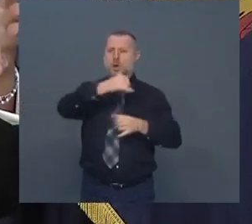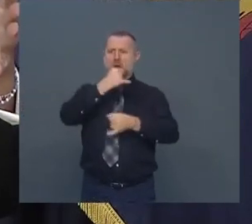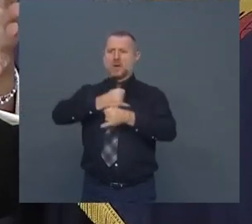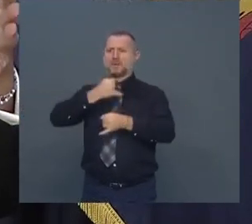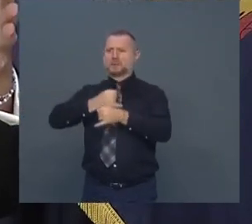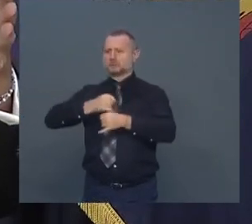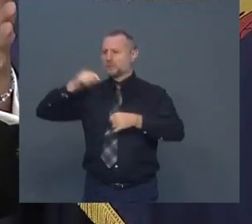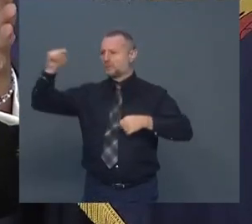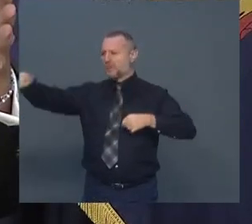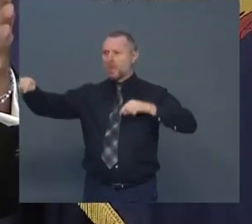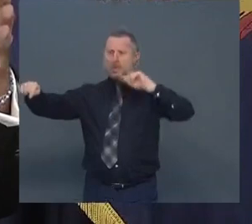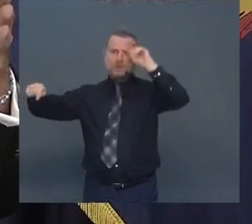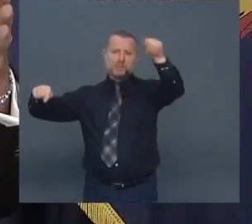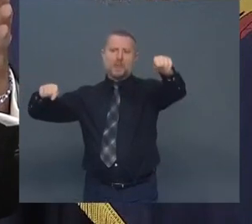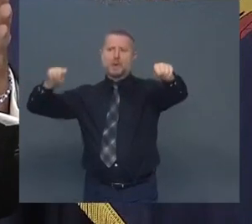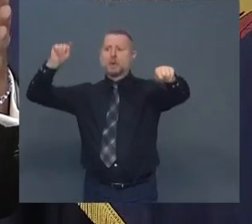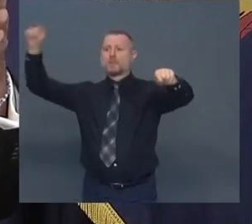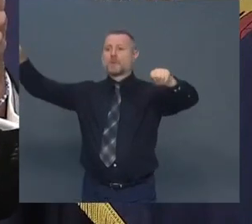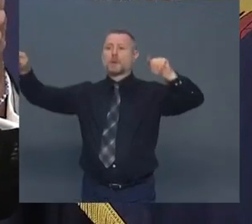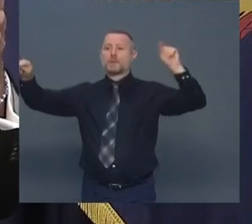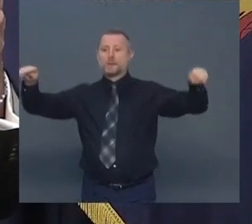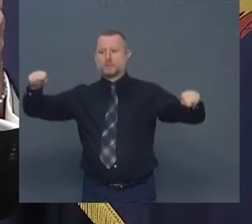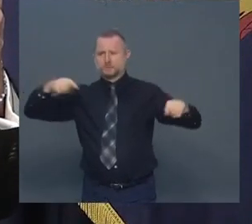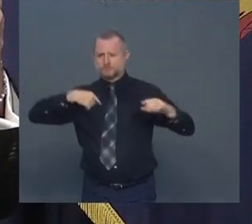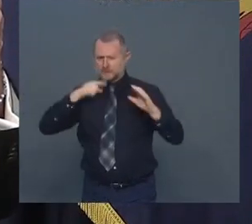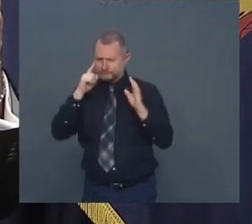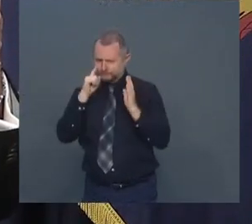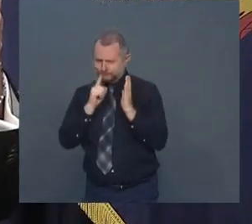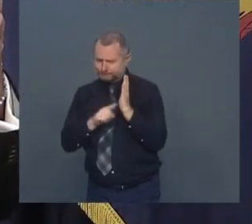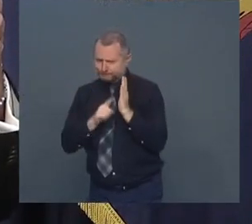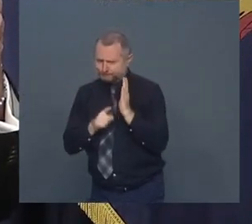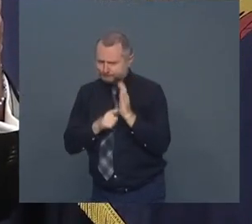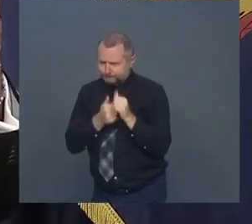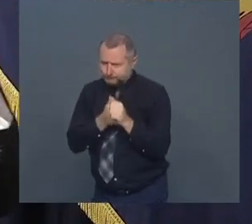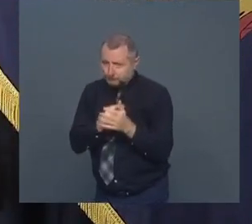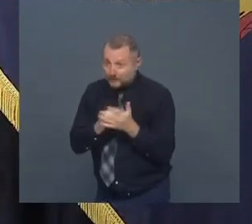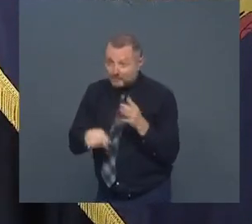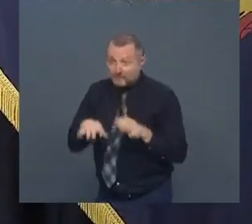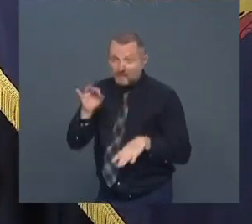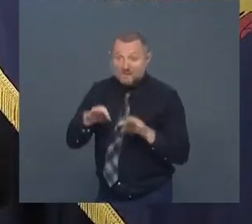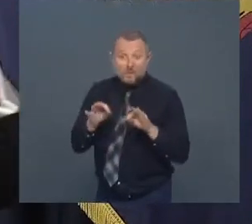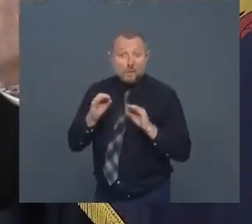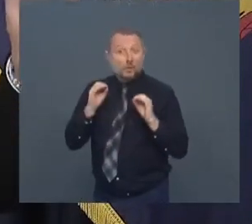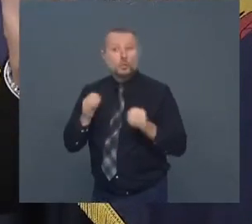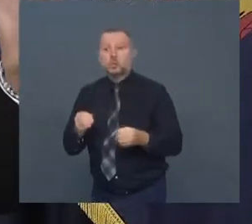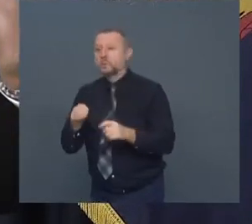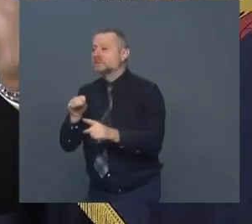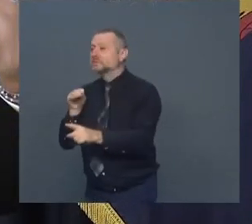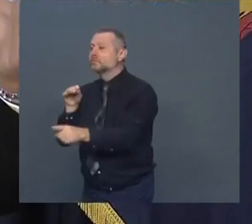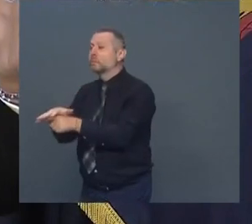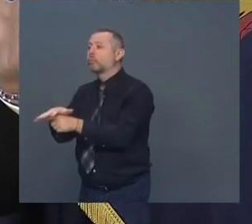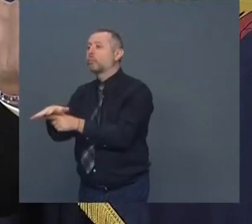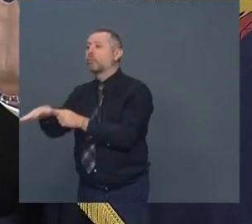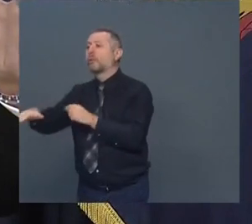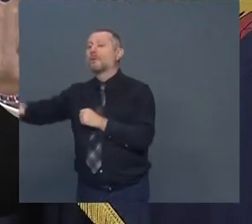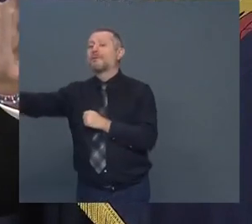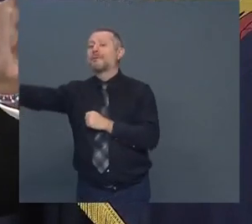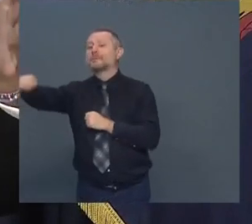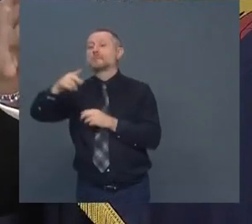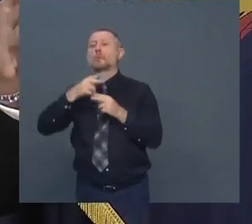and contact tracing doesn't find anything it's pure community spread